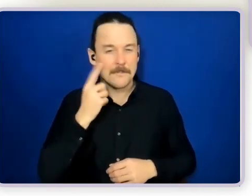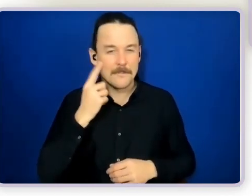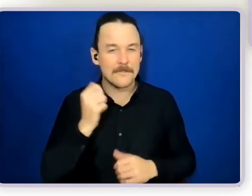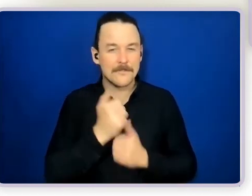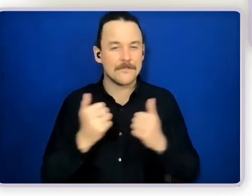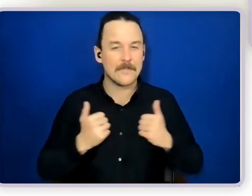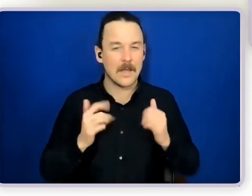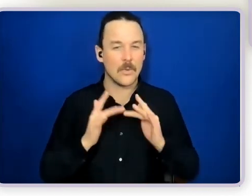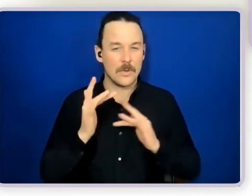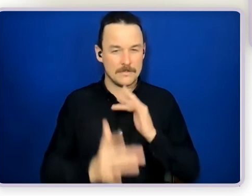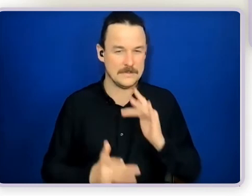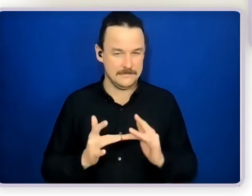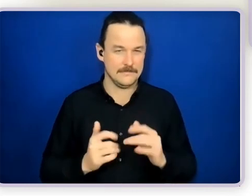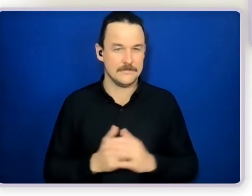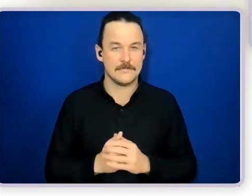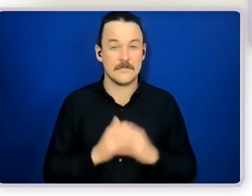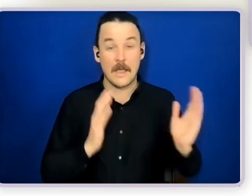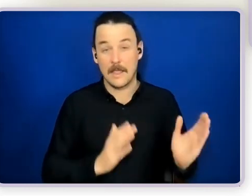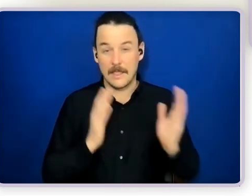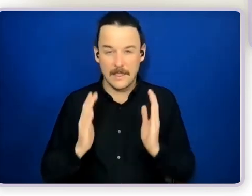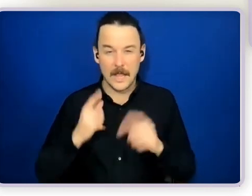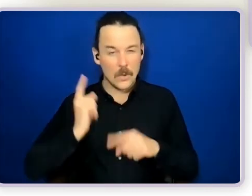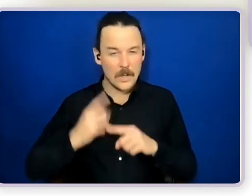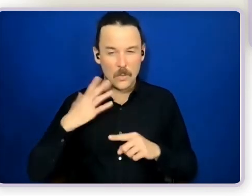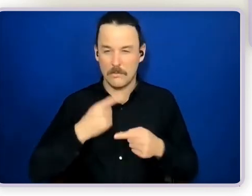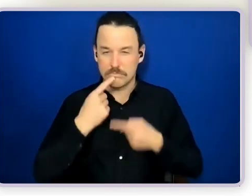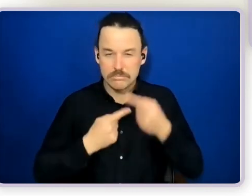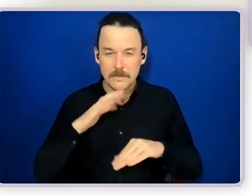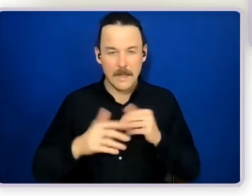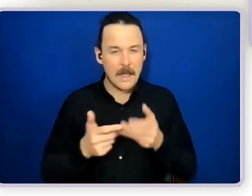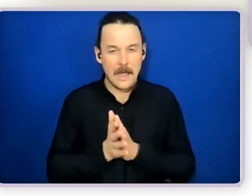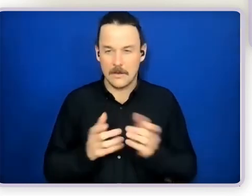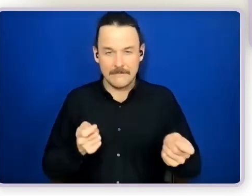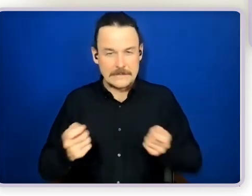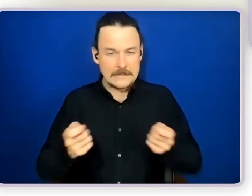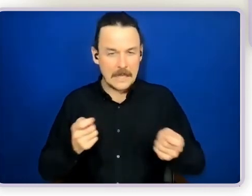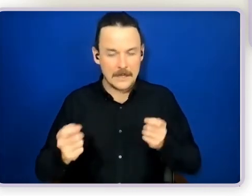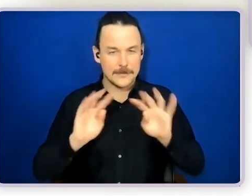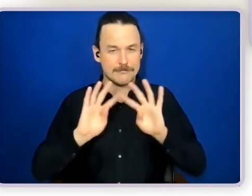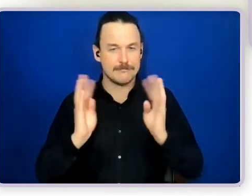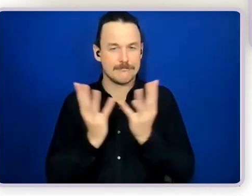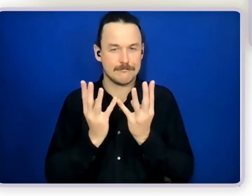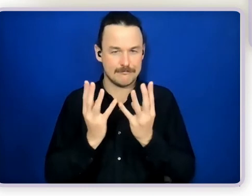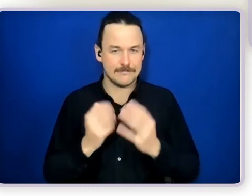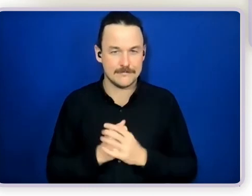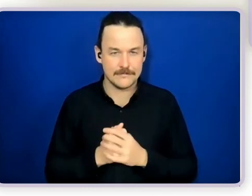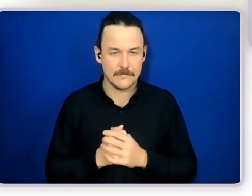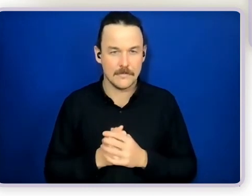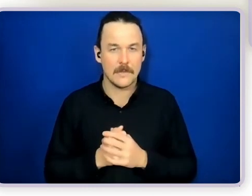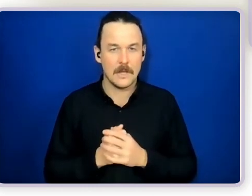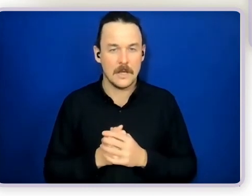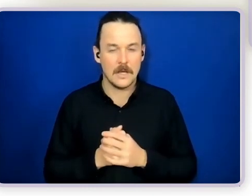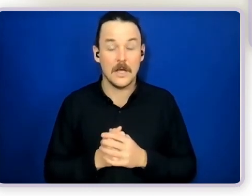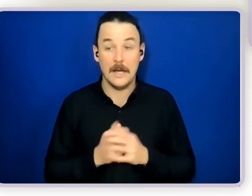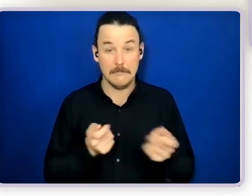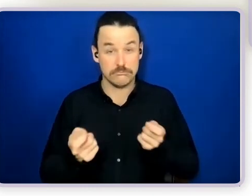very briefly about facilitation because facilitation we have found to be quite an important piece in the development of a circle of